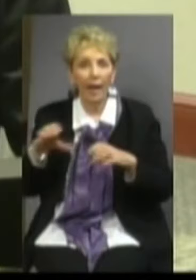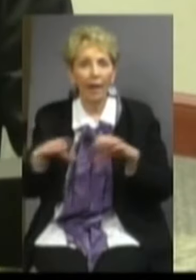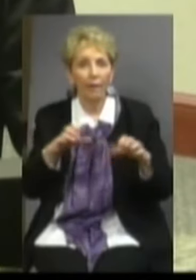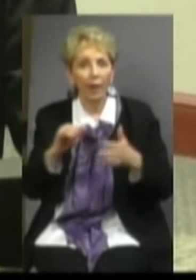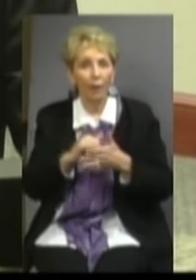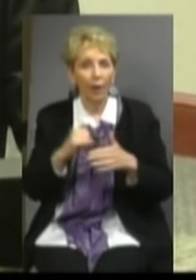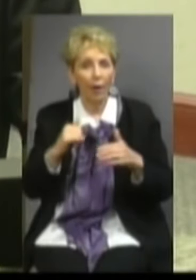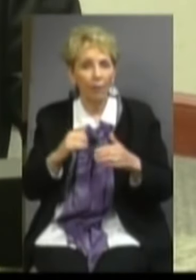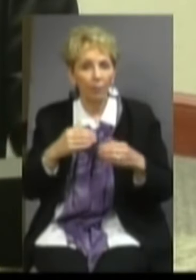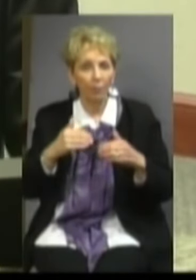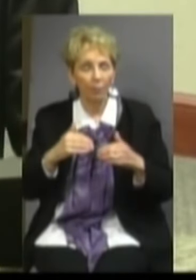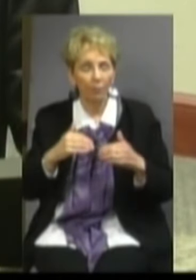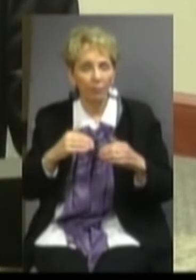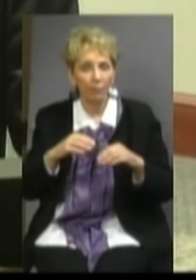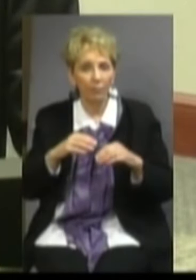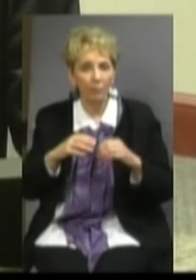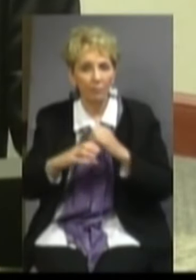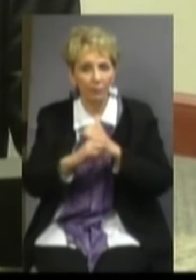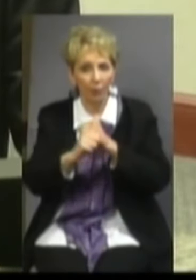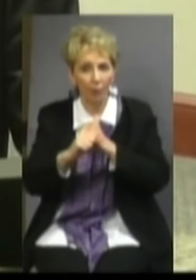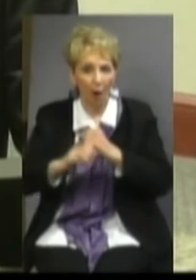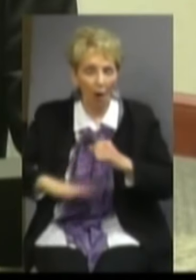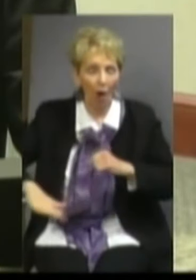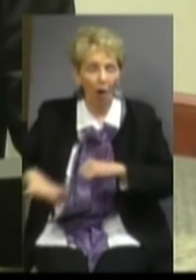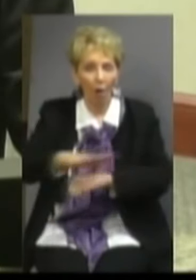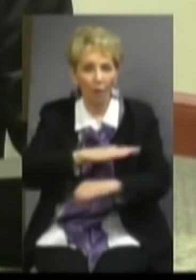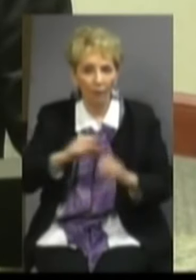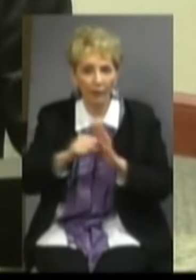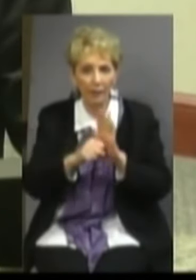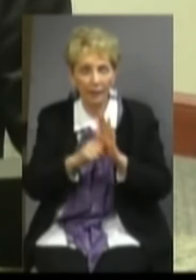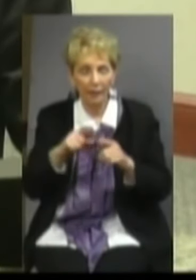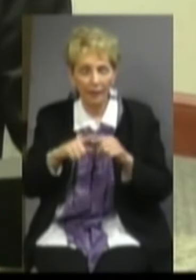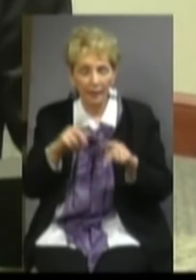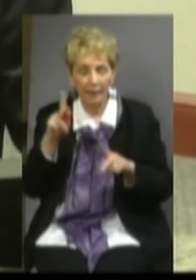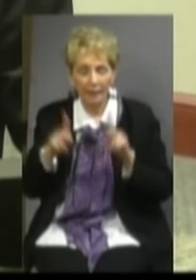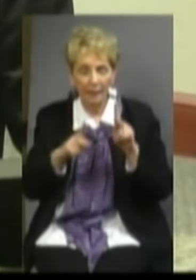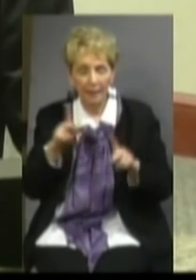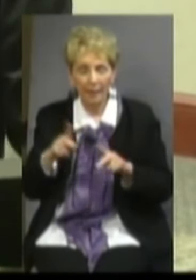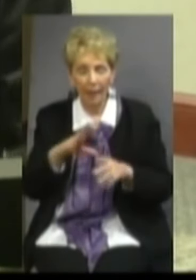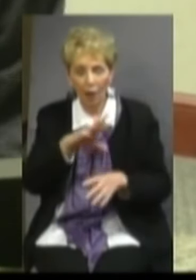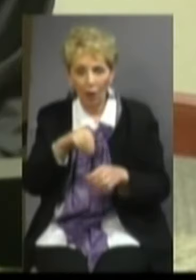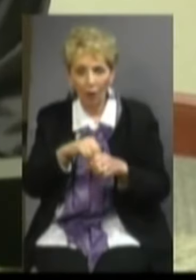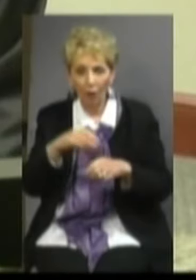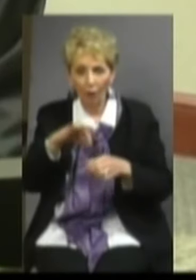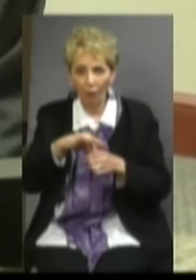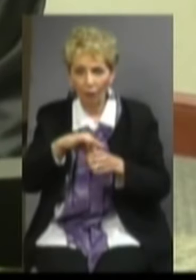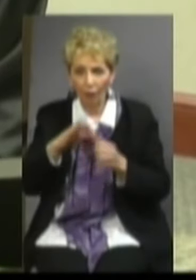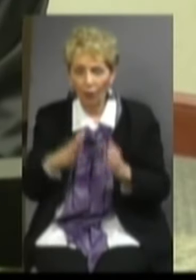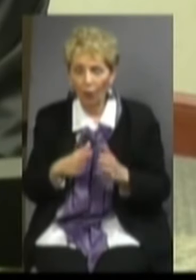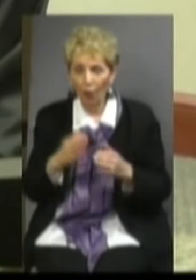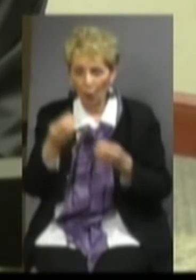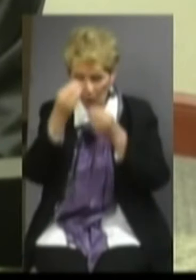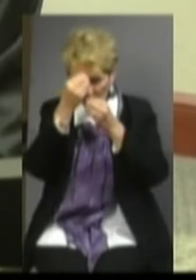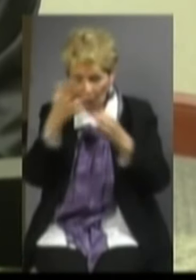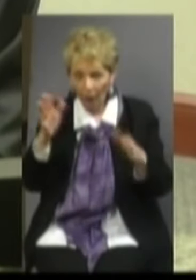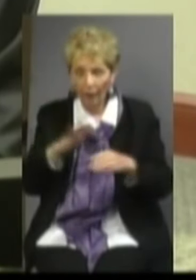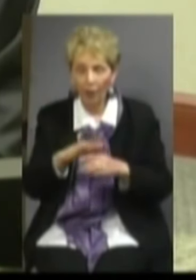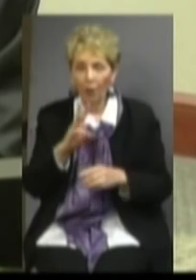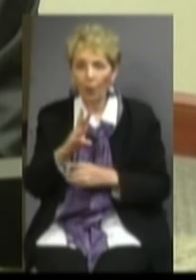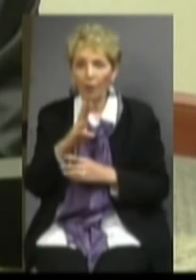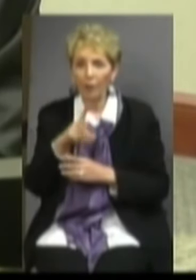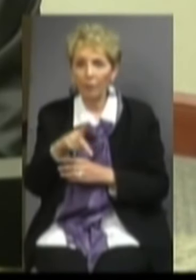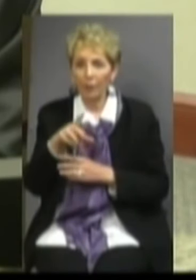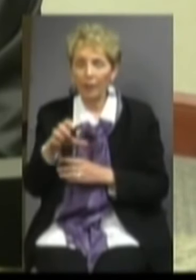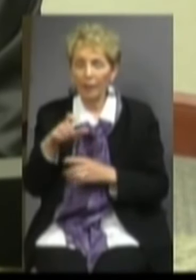are being promoted across the state to educate citizens about this bond issue, including a voter awareness day that will be at Western Piedmont Community